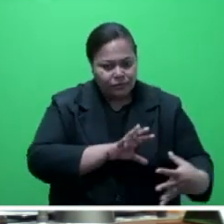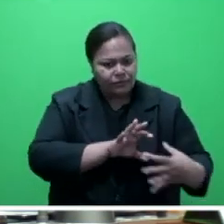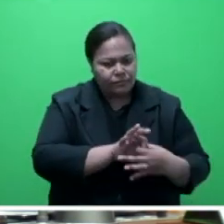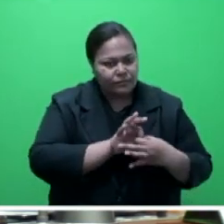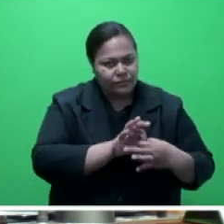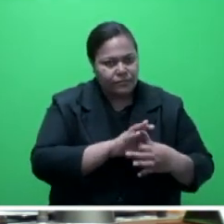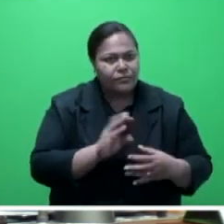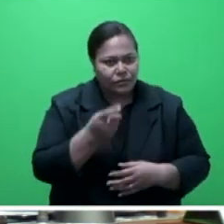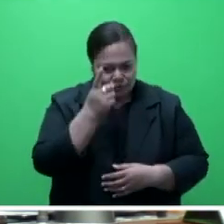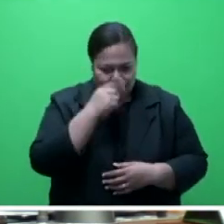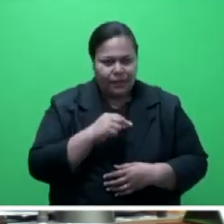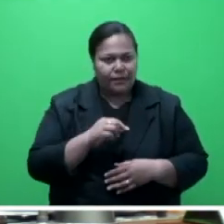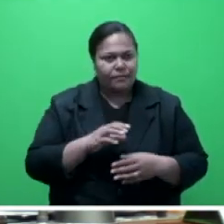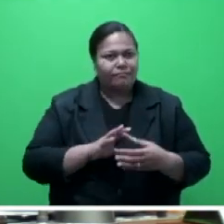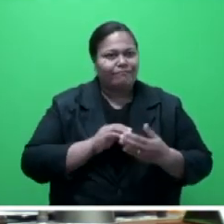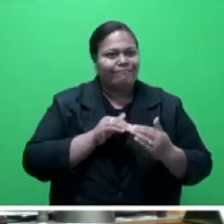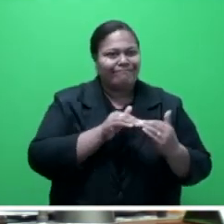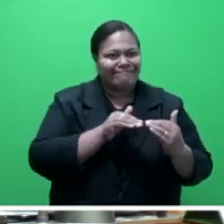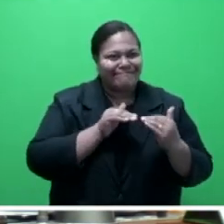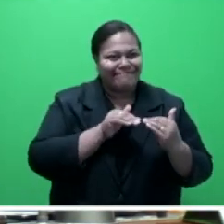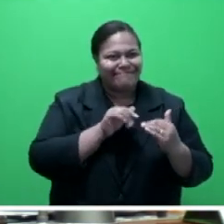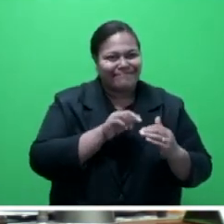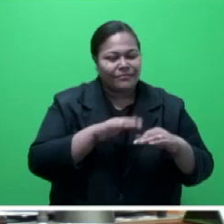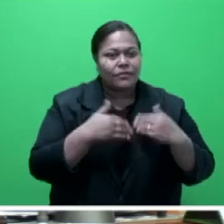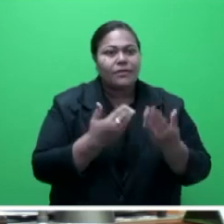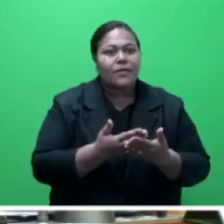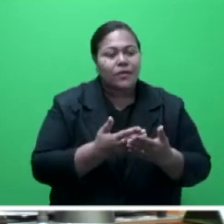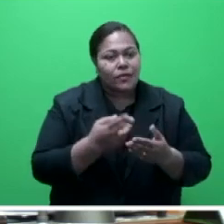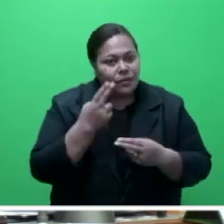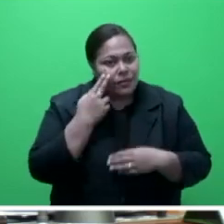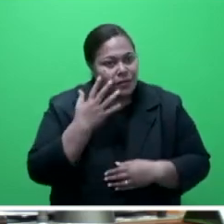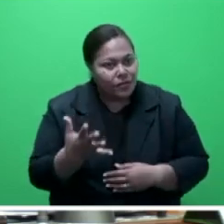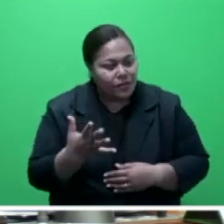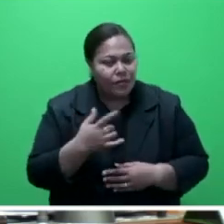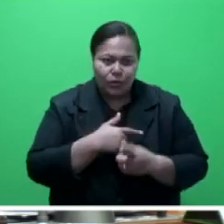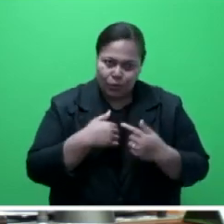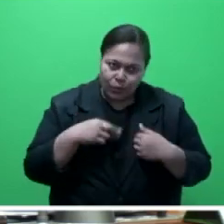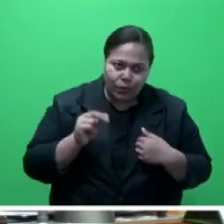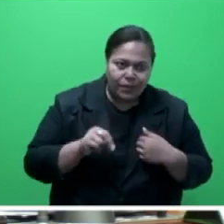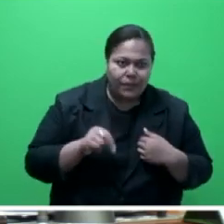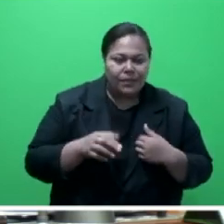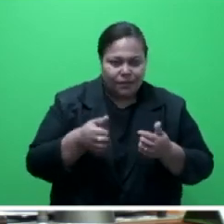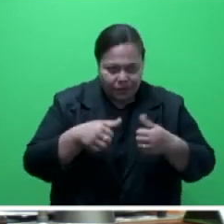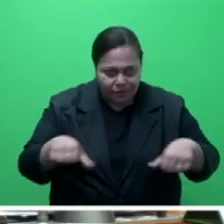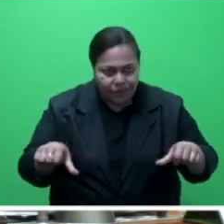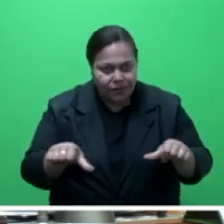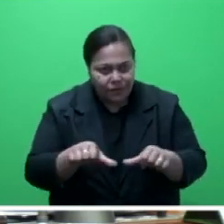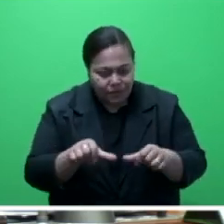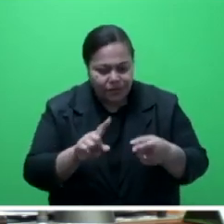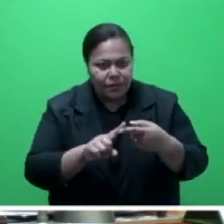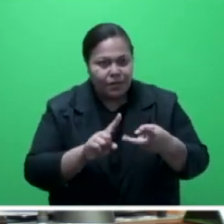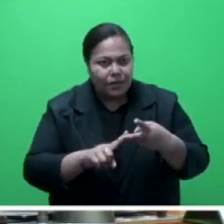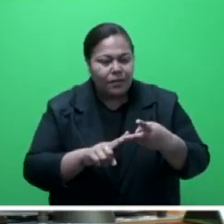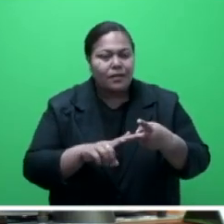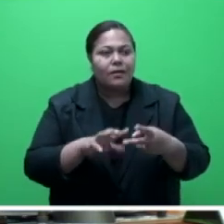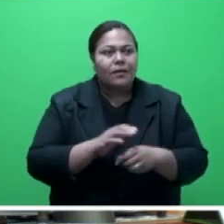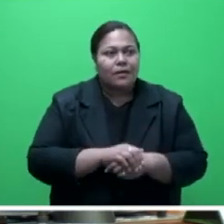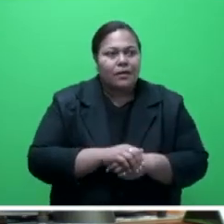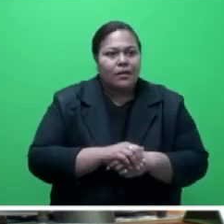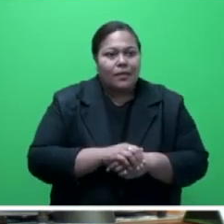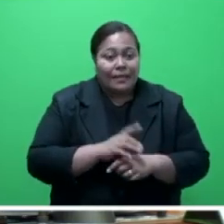nature. We need biodiversity positive agriculture, biodiversity smart construction, and biodiversity-friendly